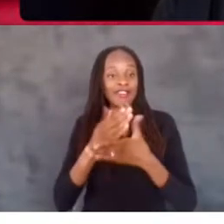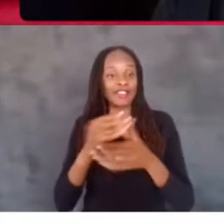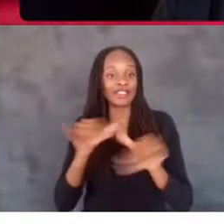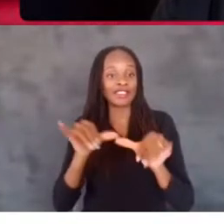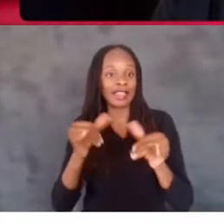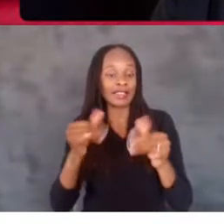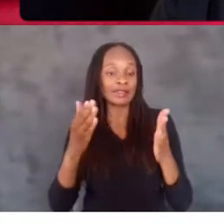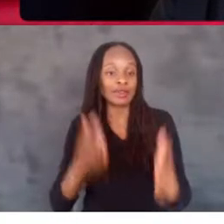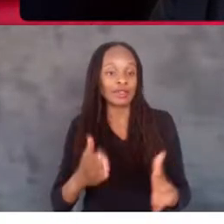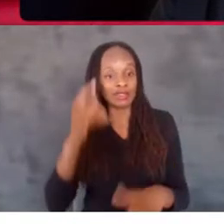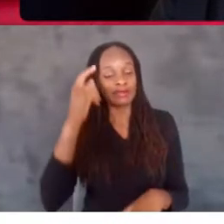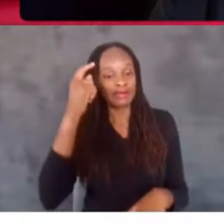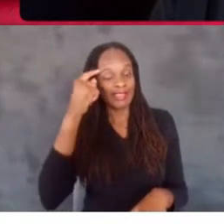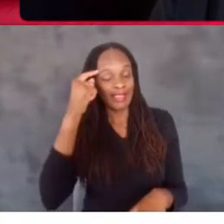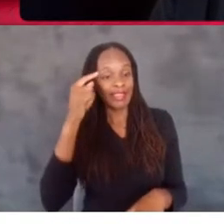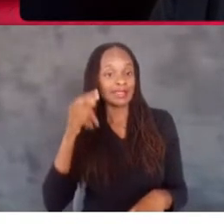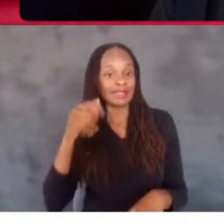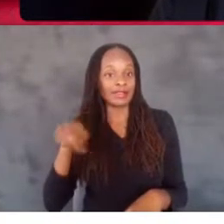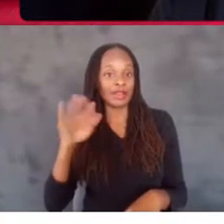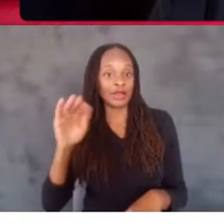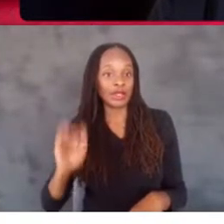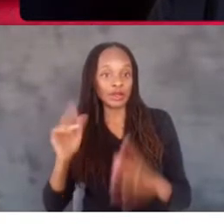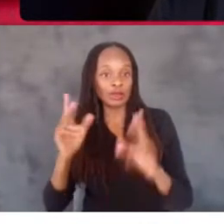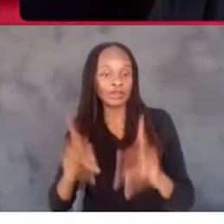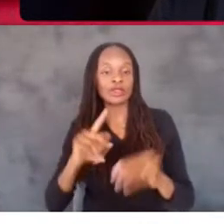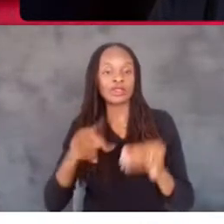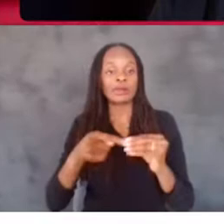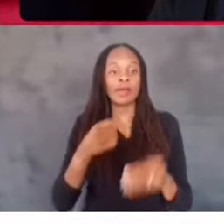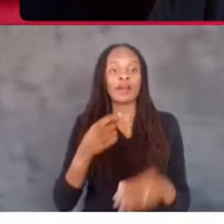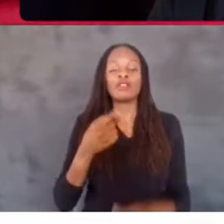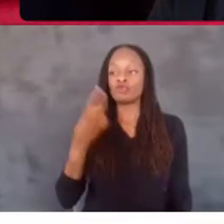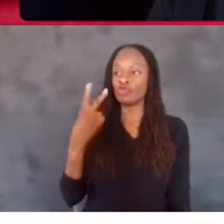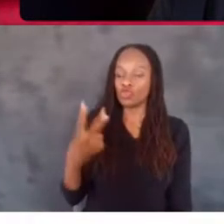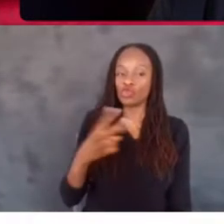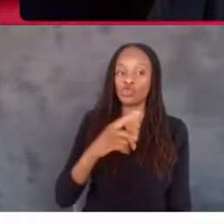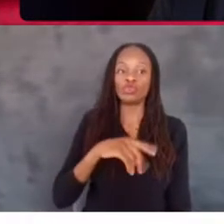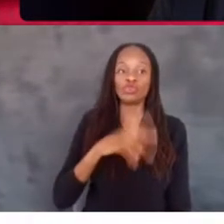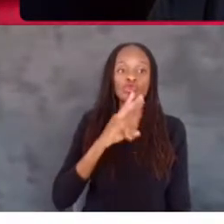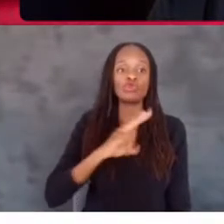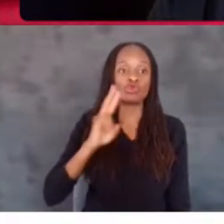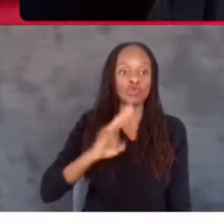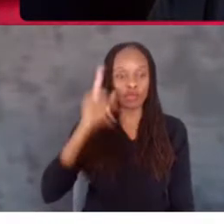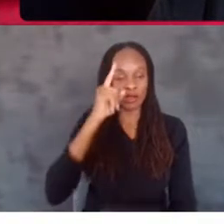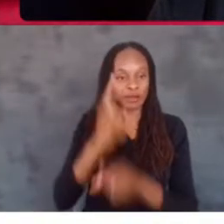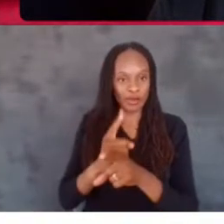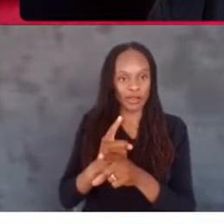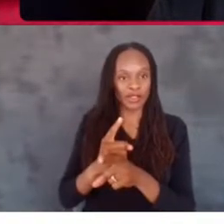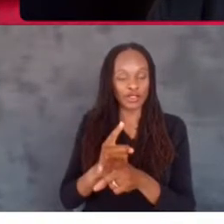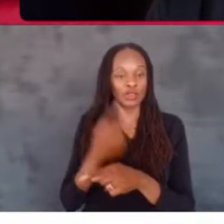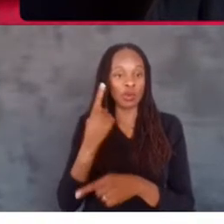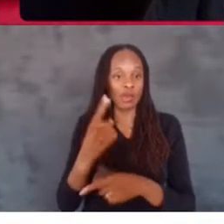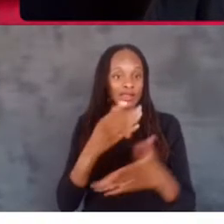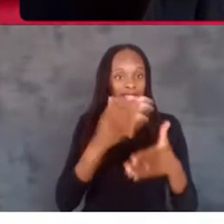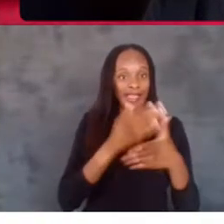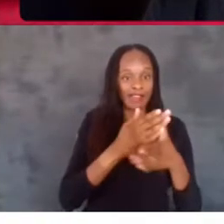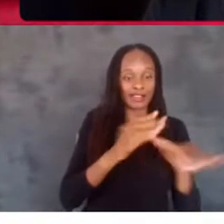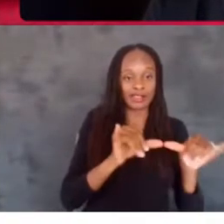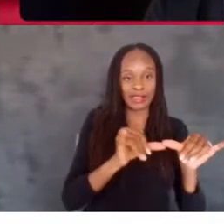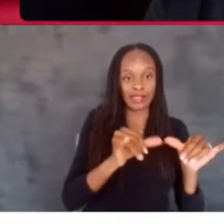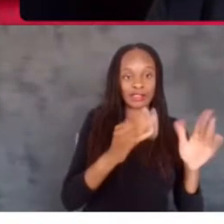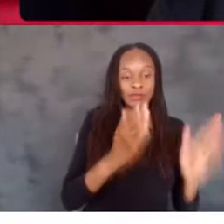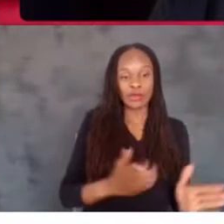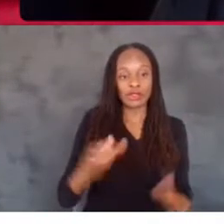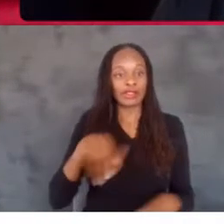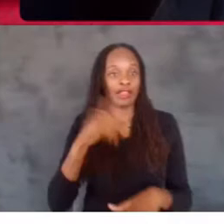our film is about two fraternal twin brothers. One's a little person and the other one is an average-sized person. And on their